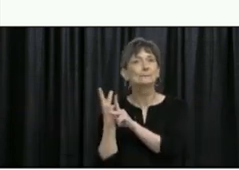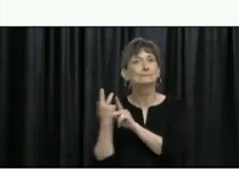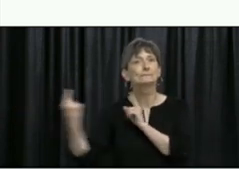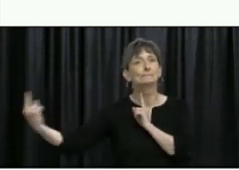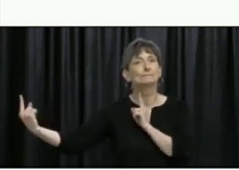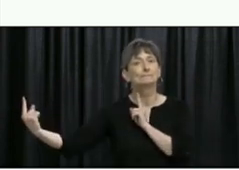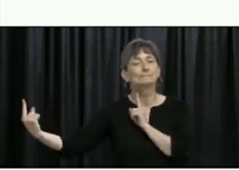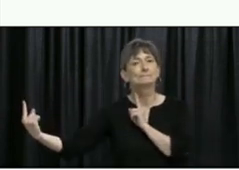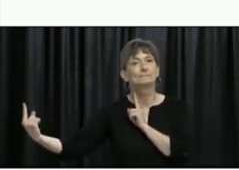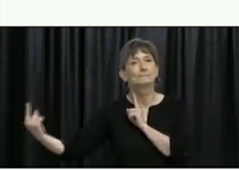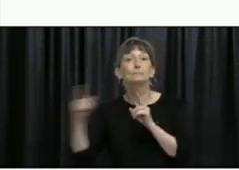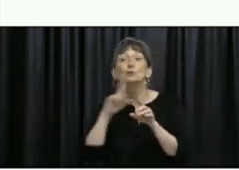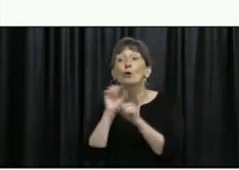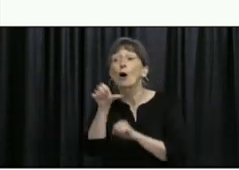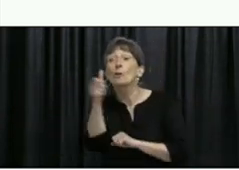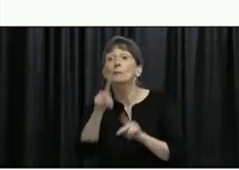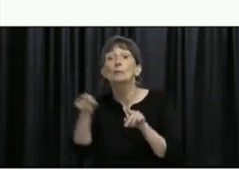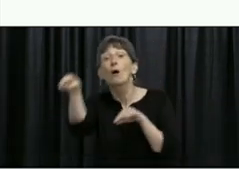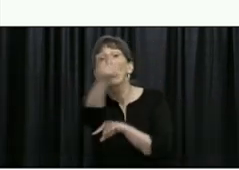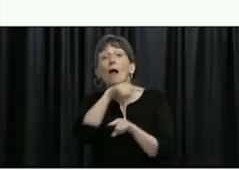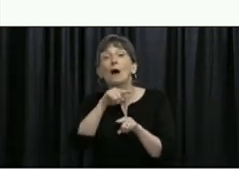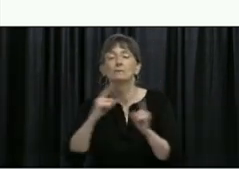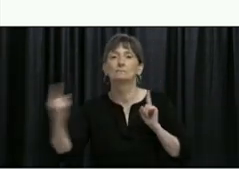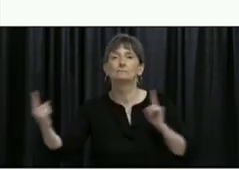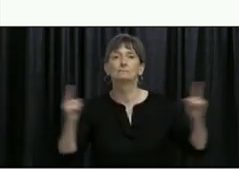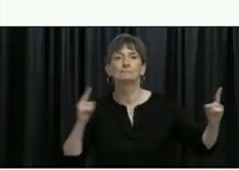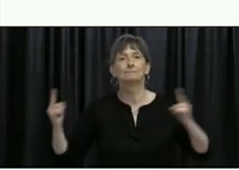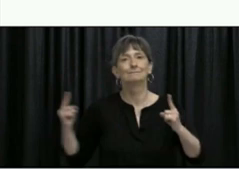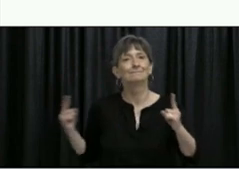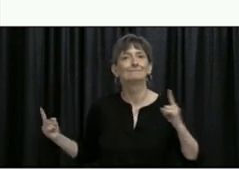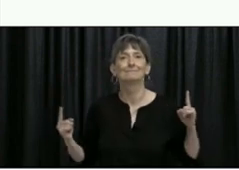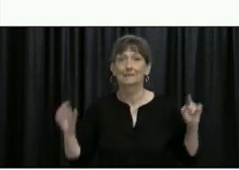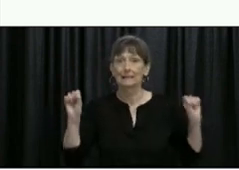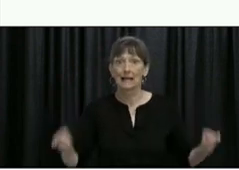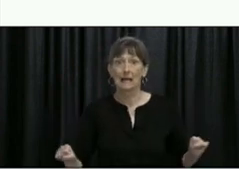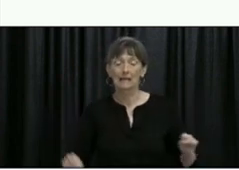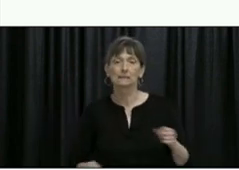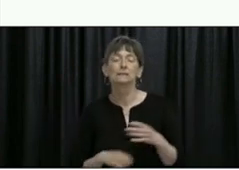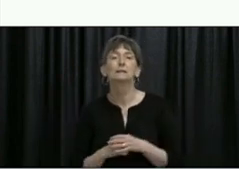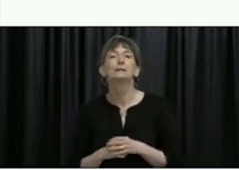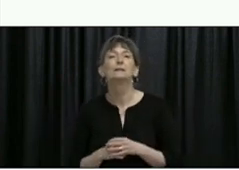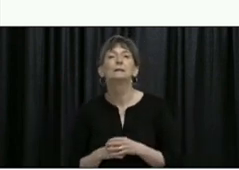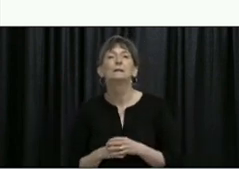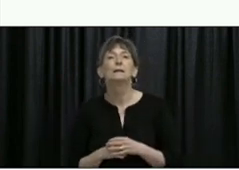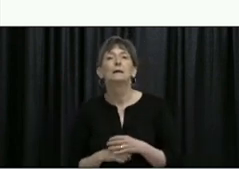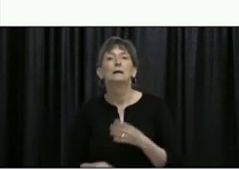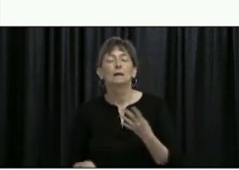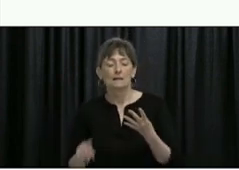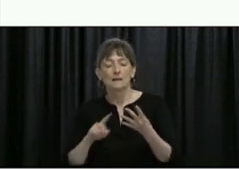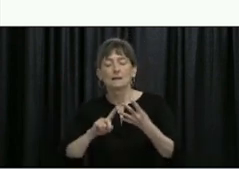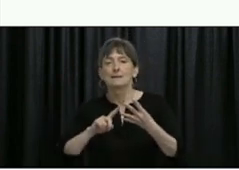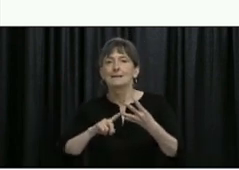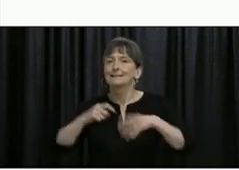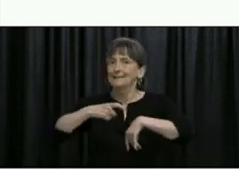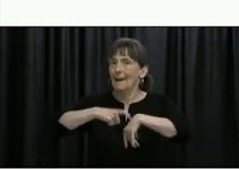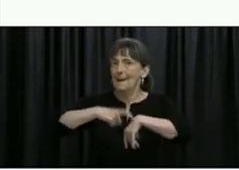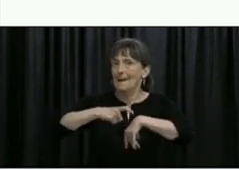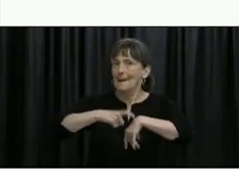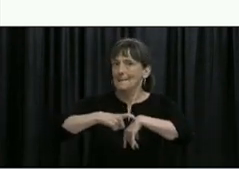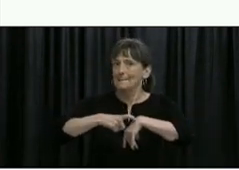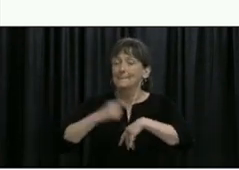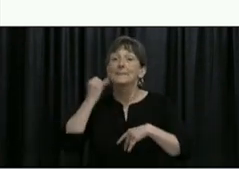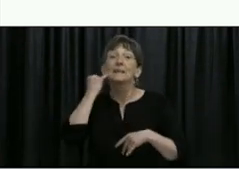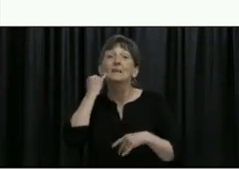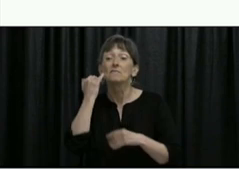give enough room so that you can be six feet apart. The risk of infection increases as people spend longer amounts of time together.